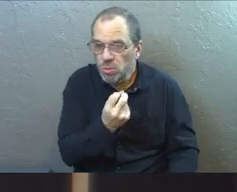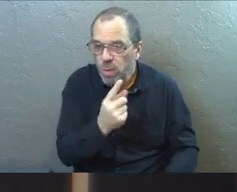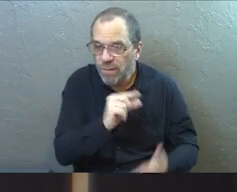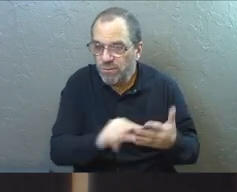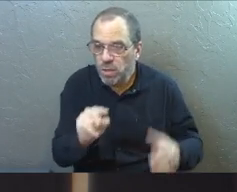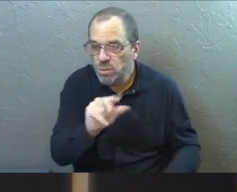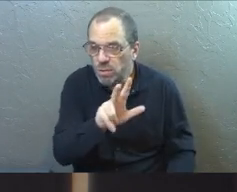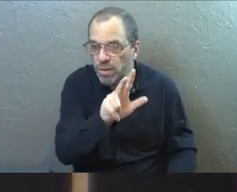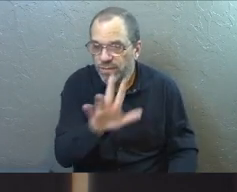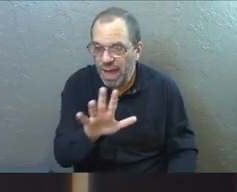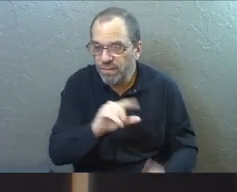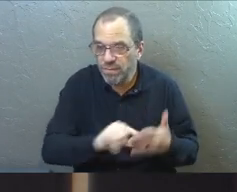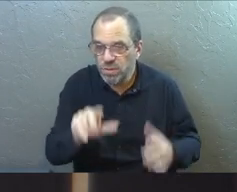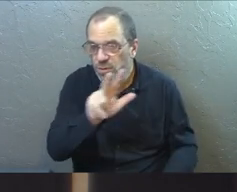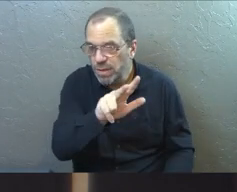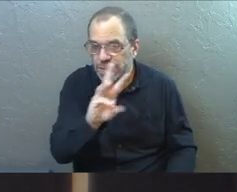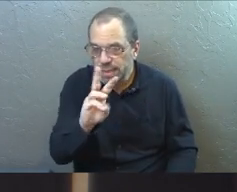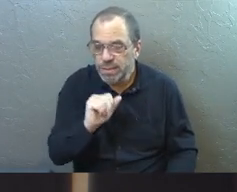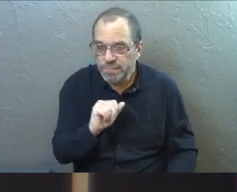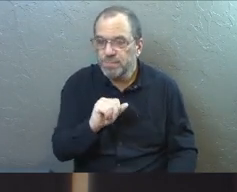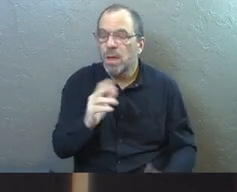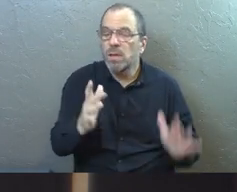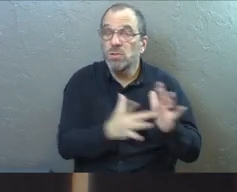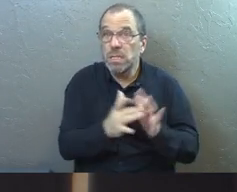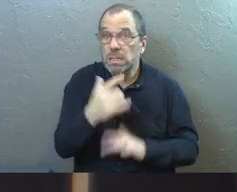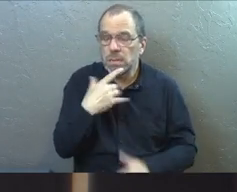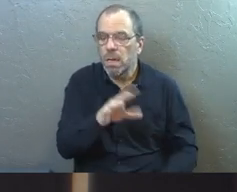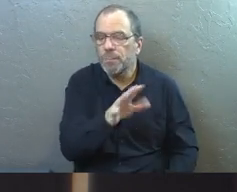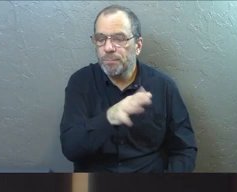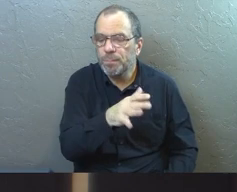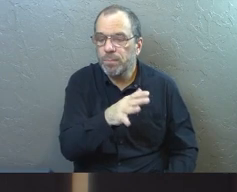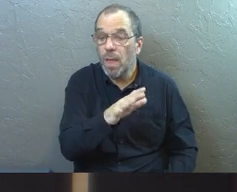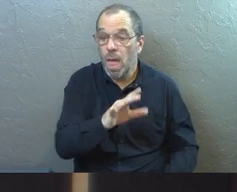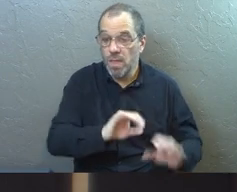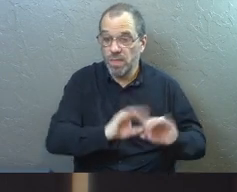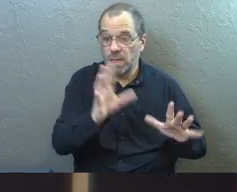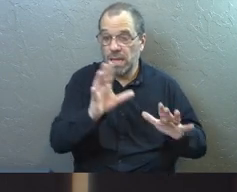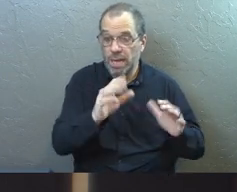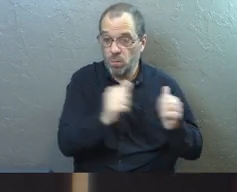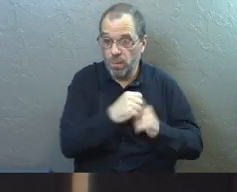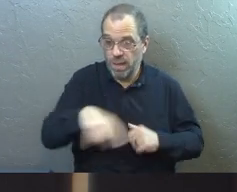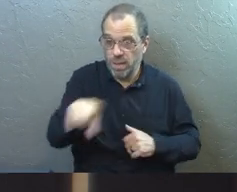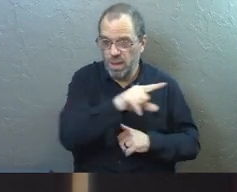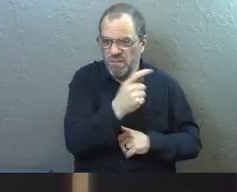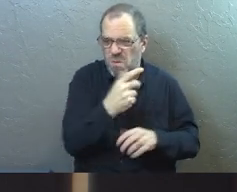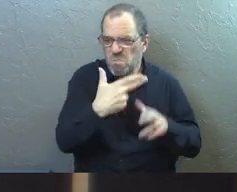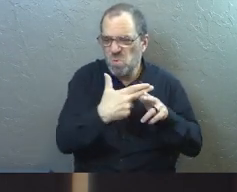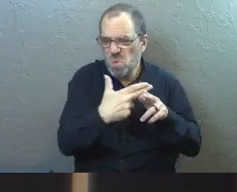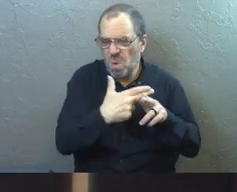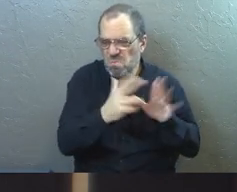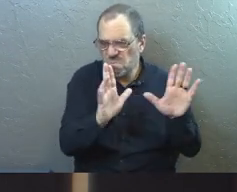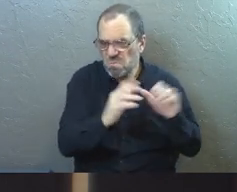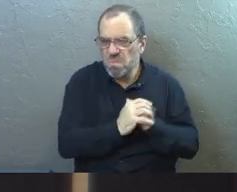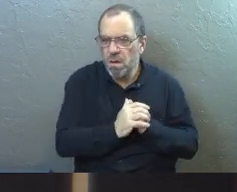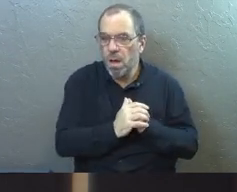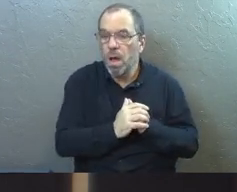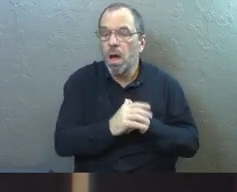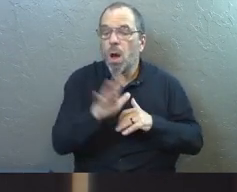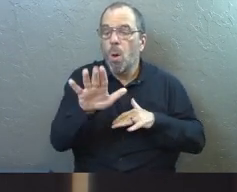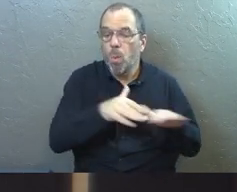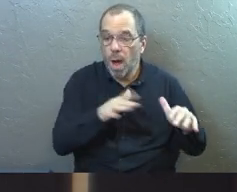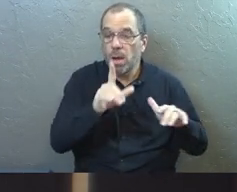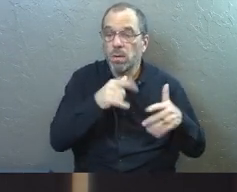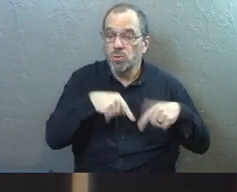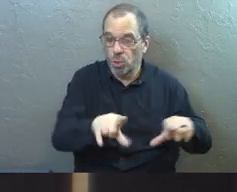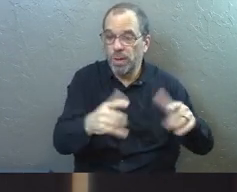verse 35 and 36. So Jesus said to them, the light is among you for a little while longer. Walk